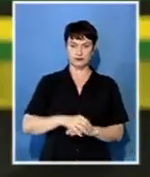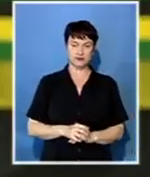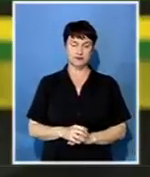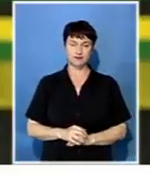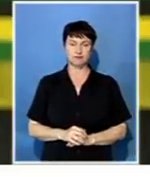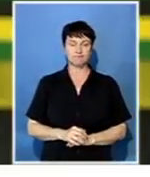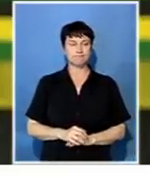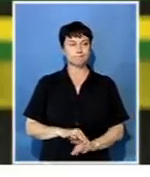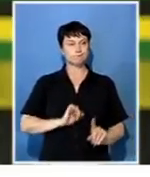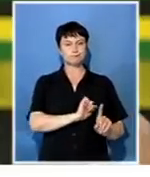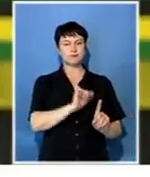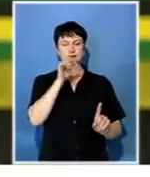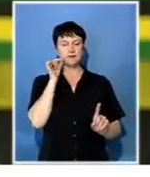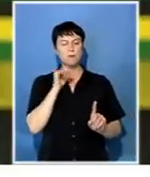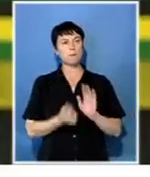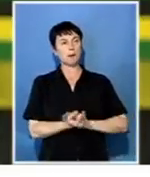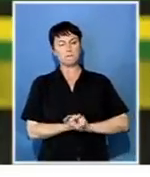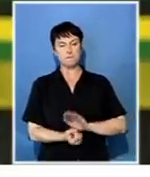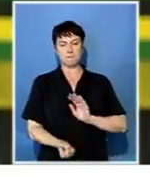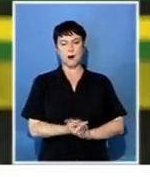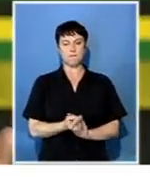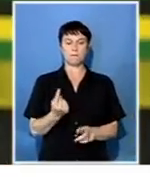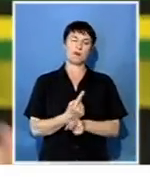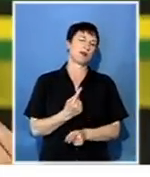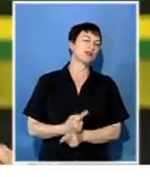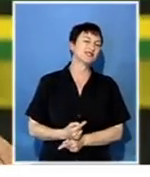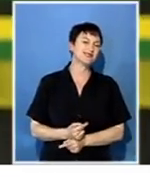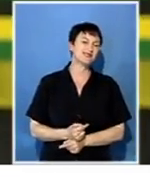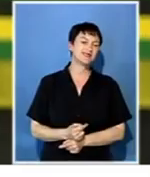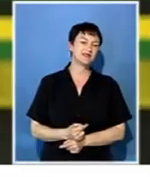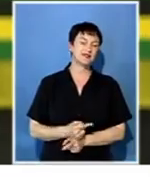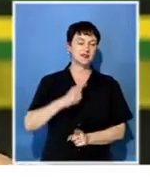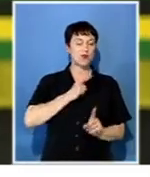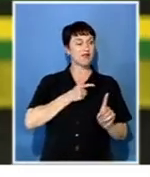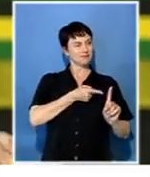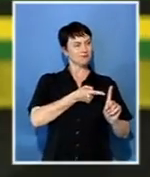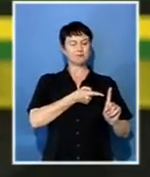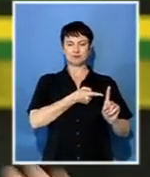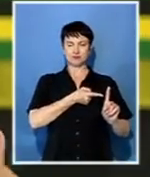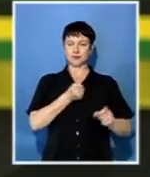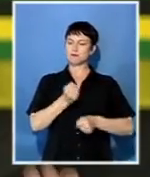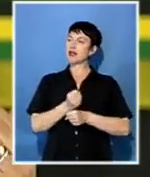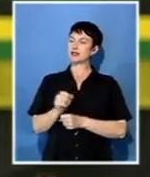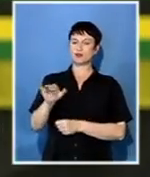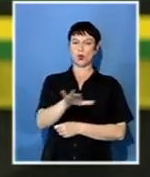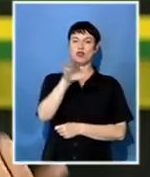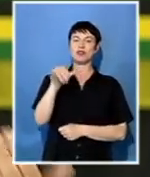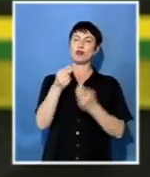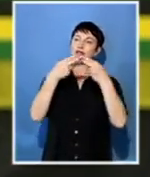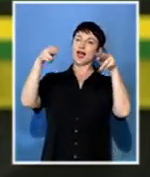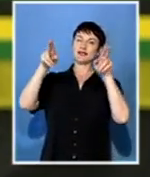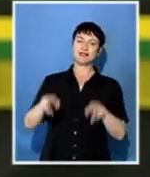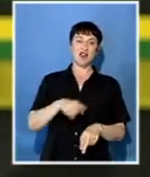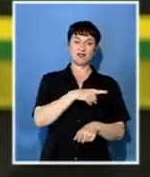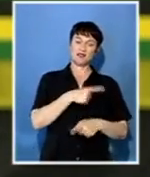often, John. And of course it would. As you were such an important voice in changing what South African theatre